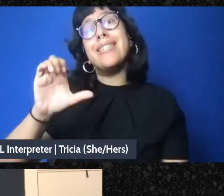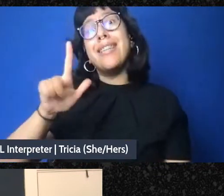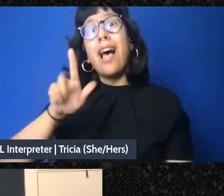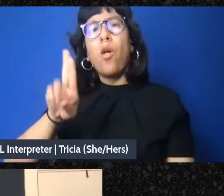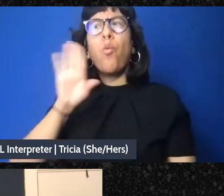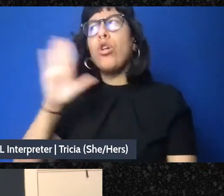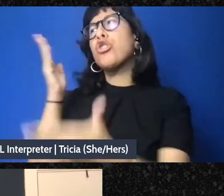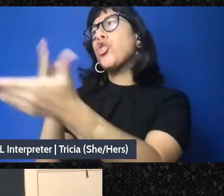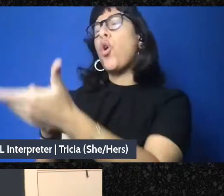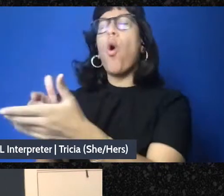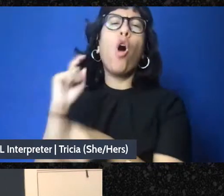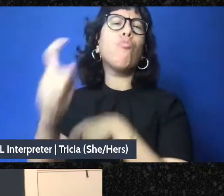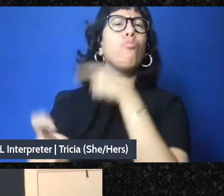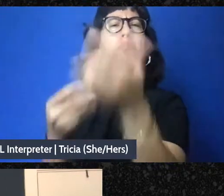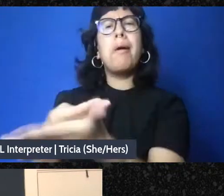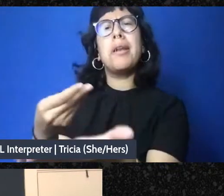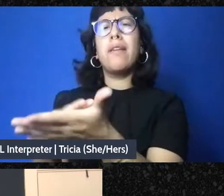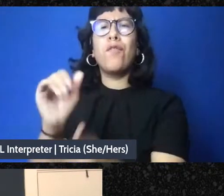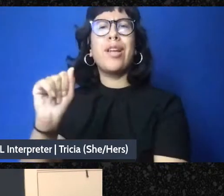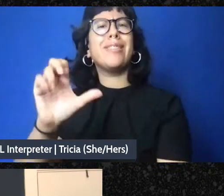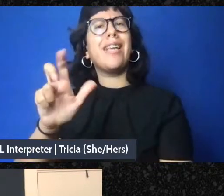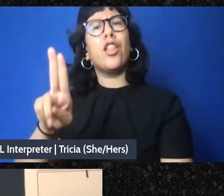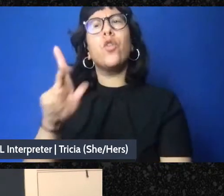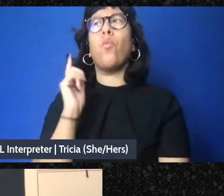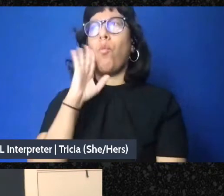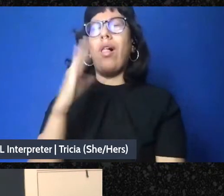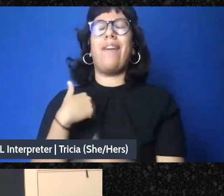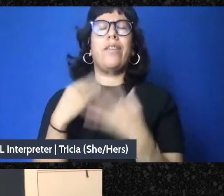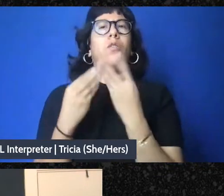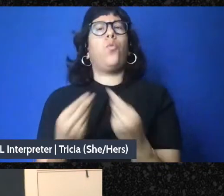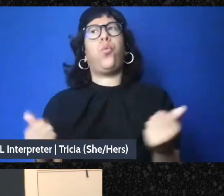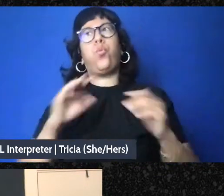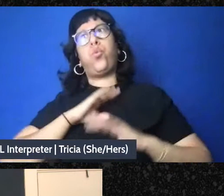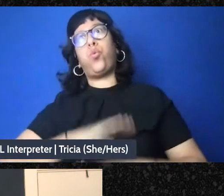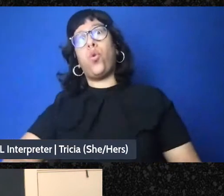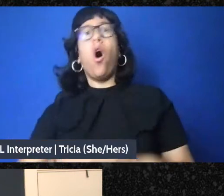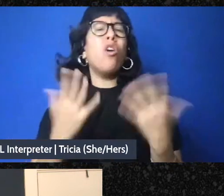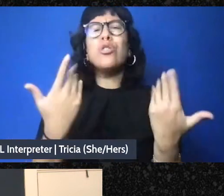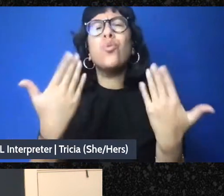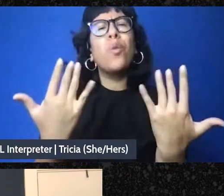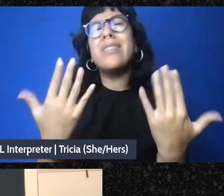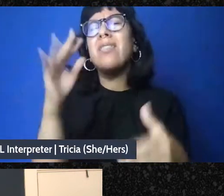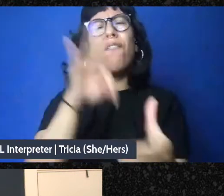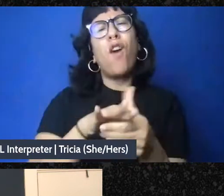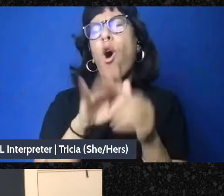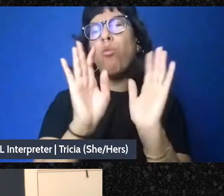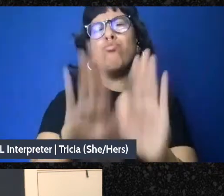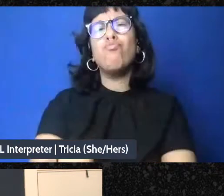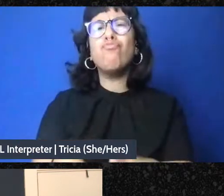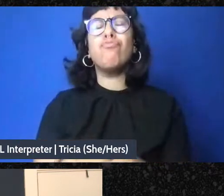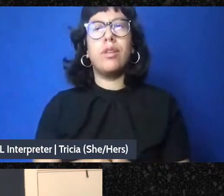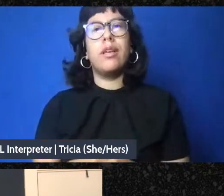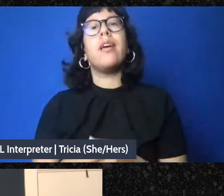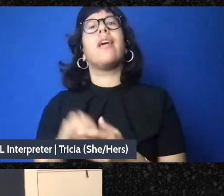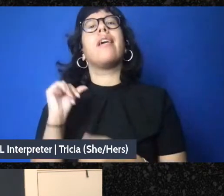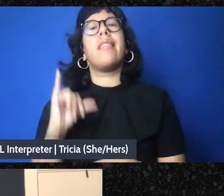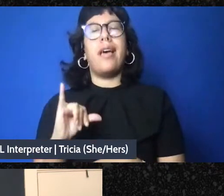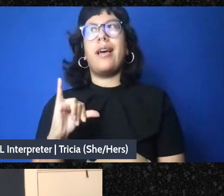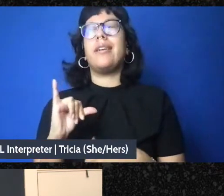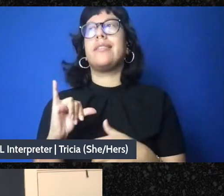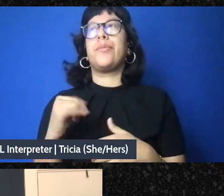so just give them money and that's how we'll get out of this or, oh, just wait to vote. There's this very intense kind of